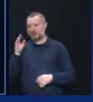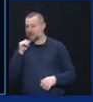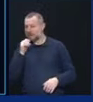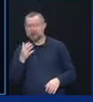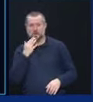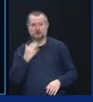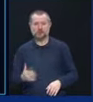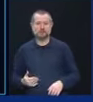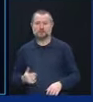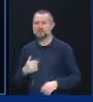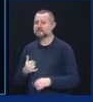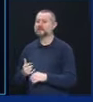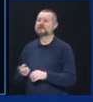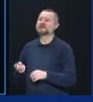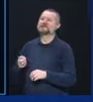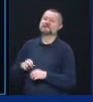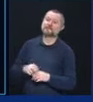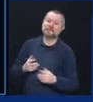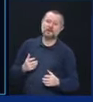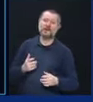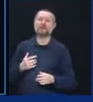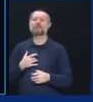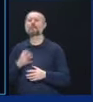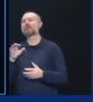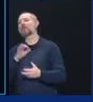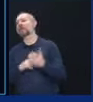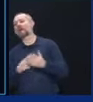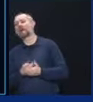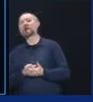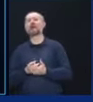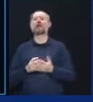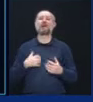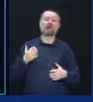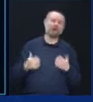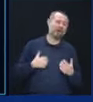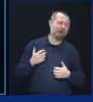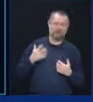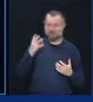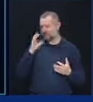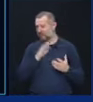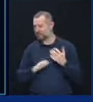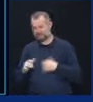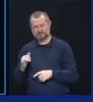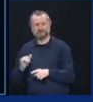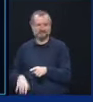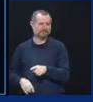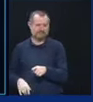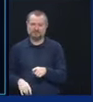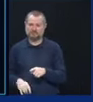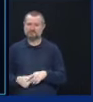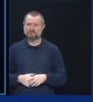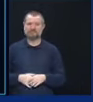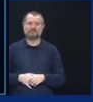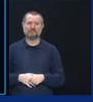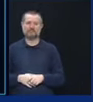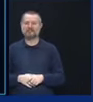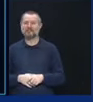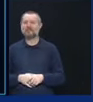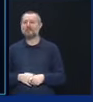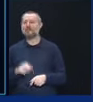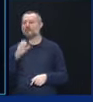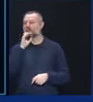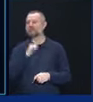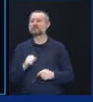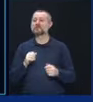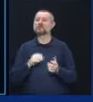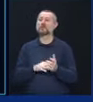climb out of the bed and all the confusion and all the issues that happen. There's an old doctor adage which is, the worst place